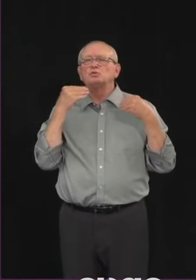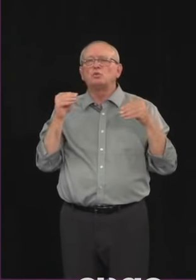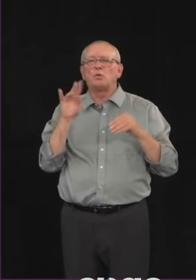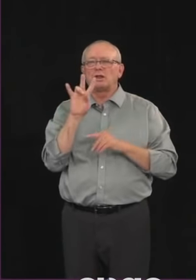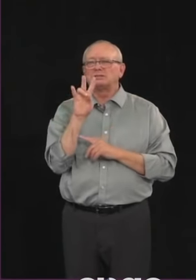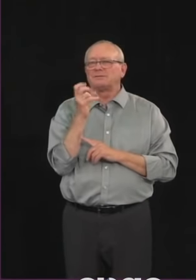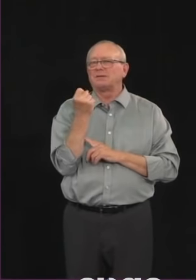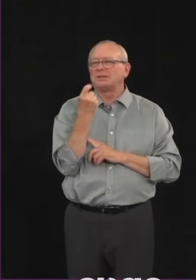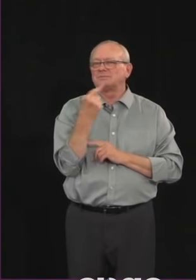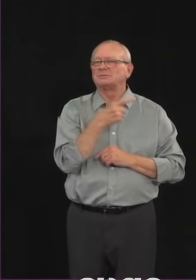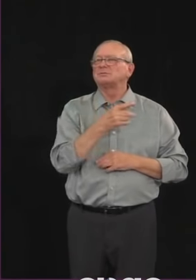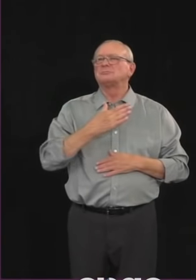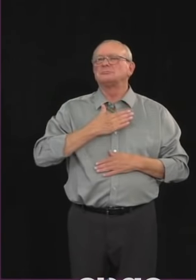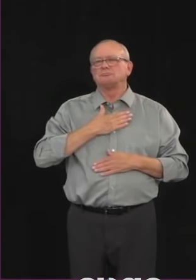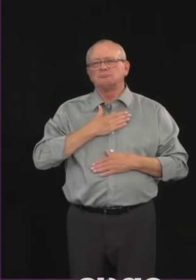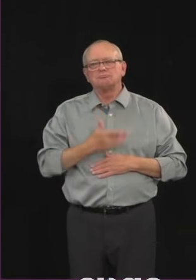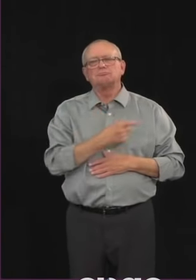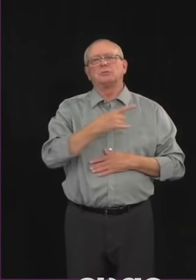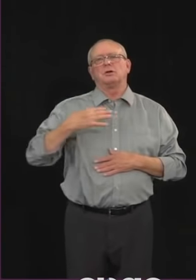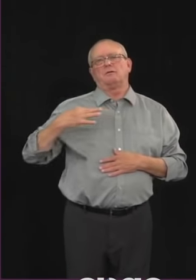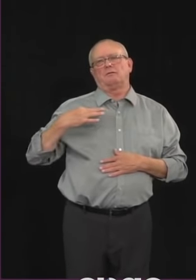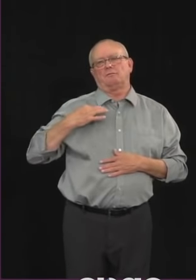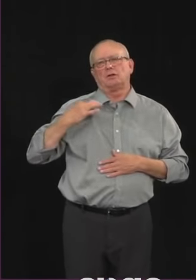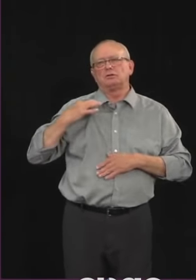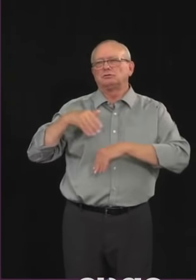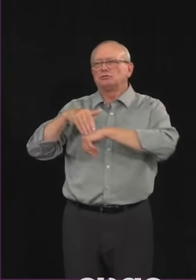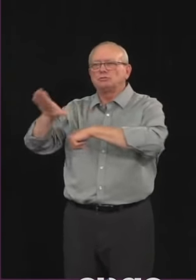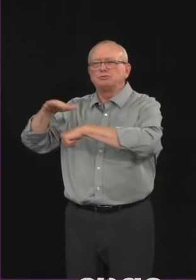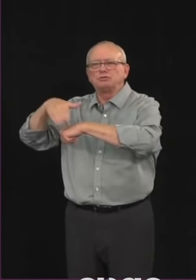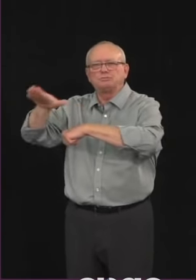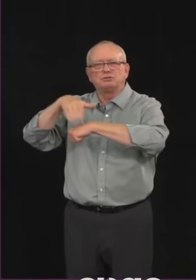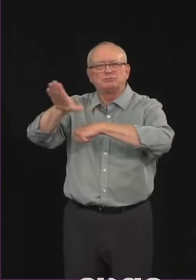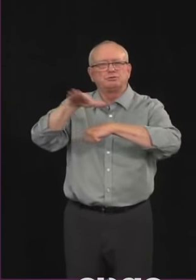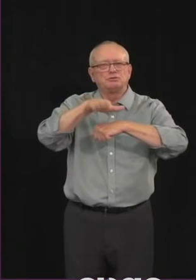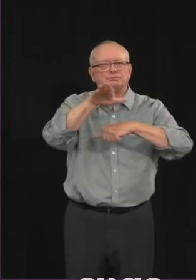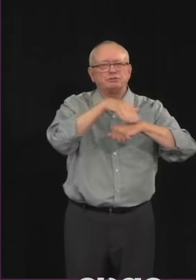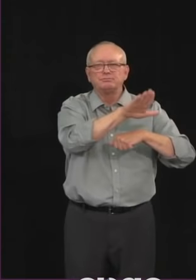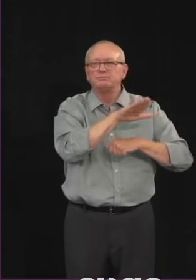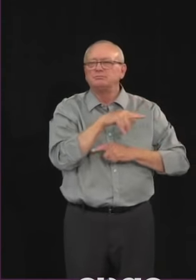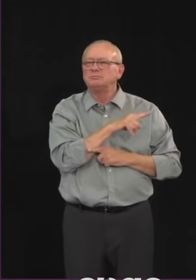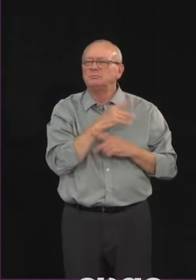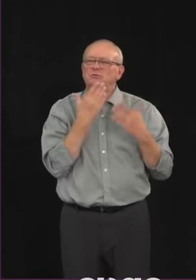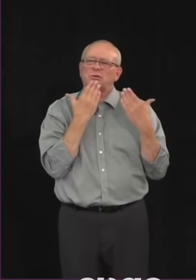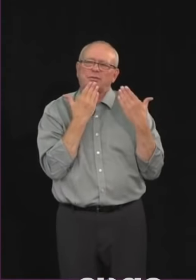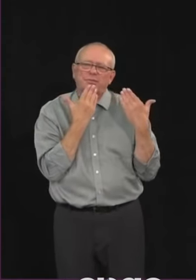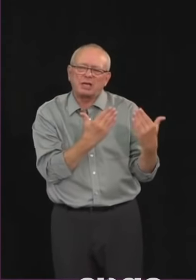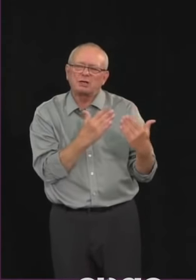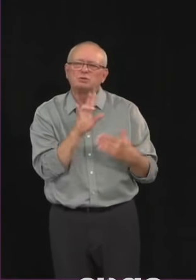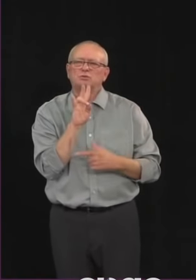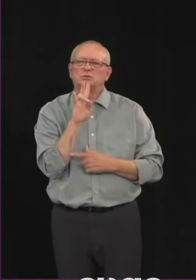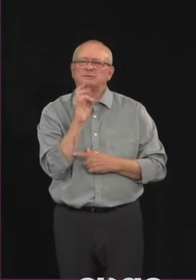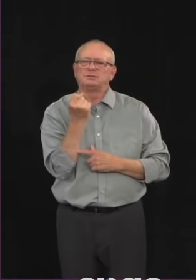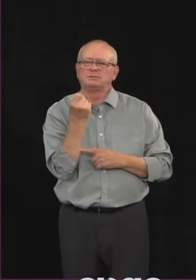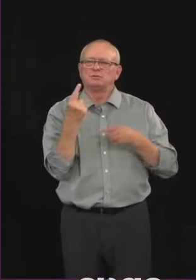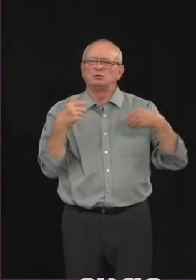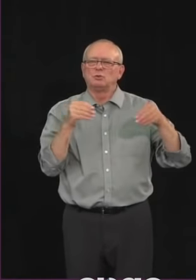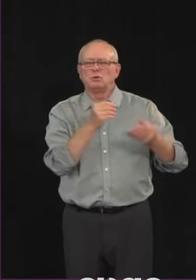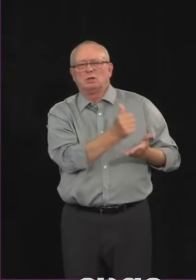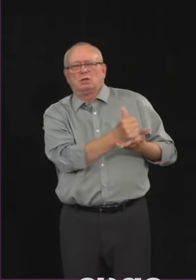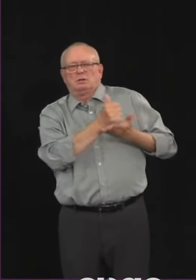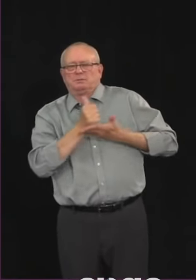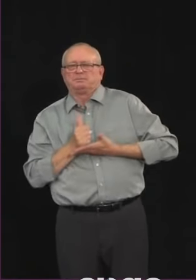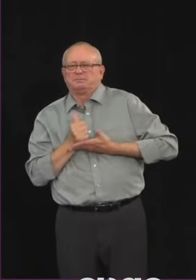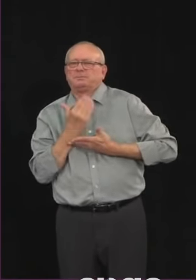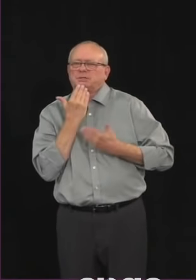participating transit service. So thank you to 7-Eleven Canada for that assistance. And thank you to our restaurant partners,